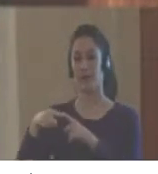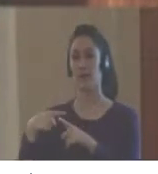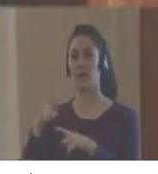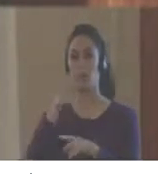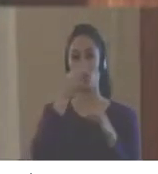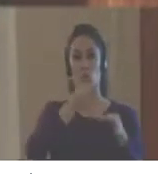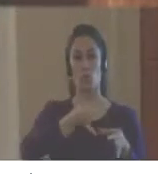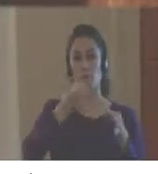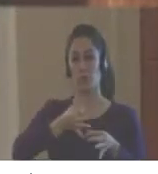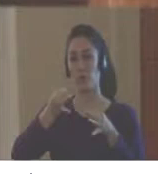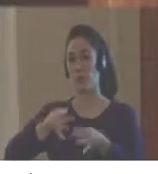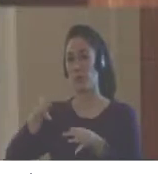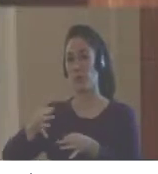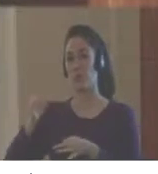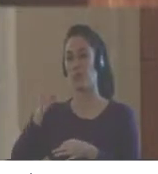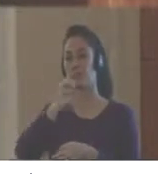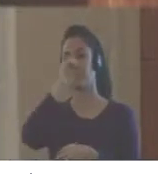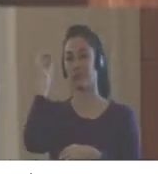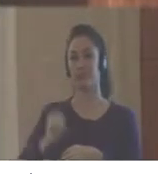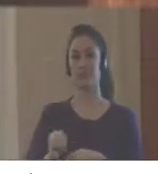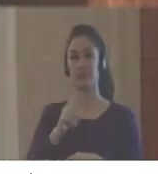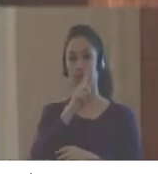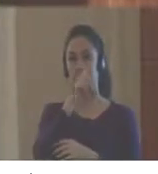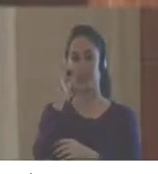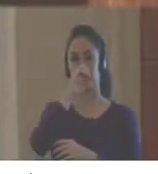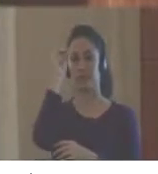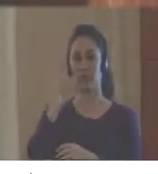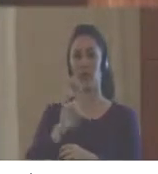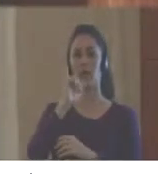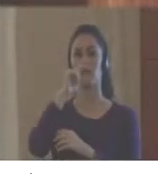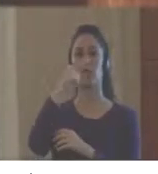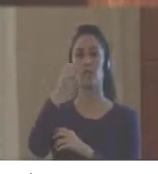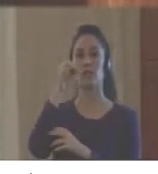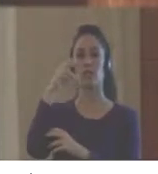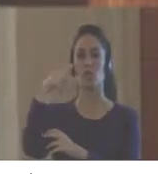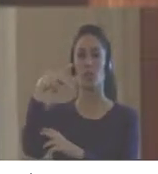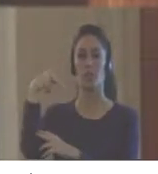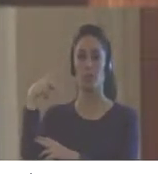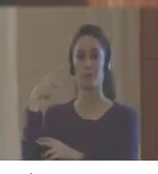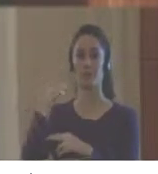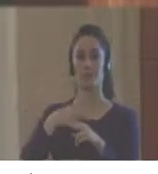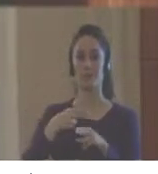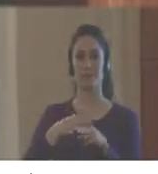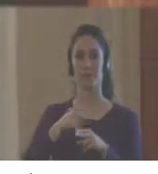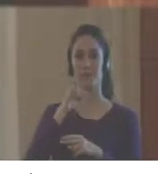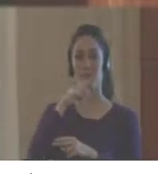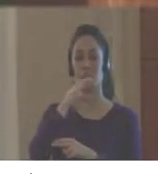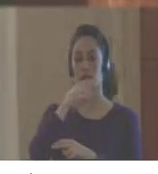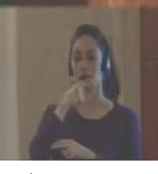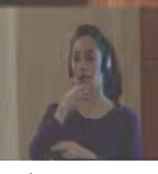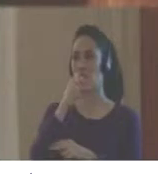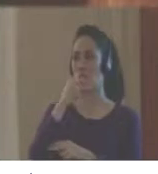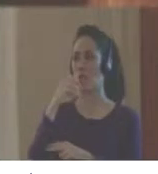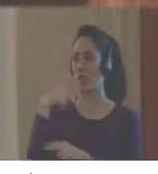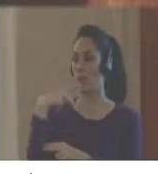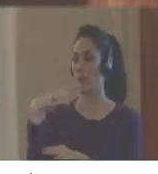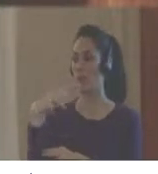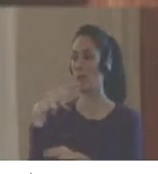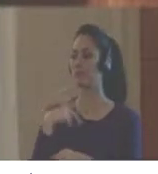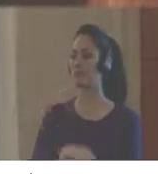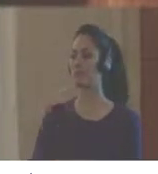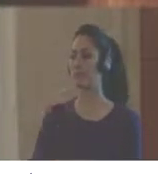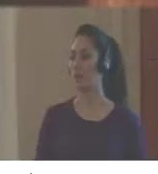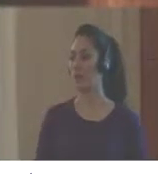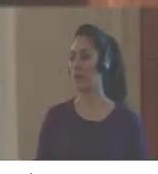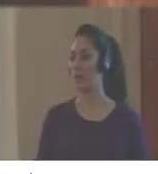if they are all complete and compliant, then you would give it a 100 percent IGOP score.